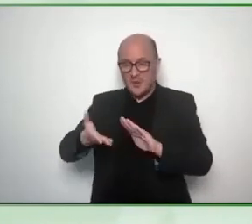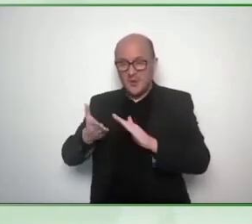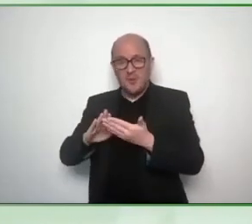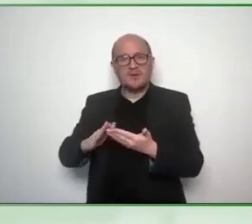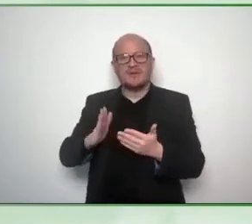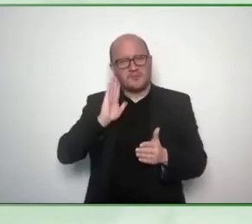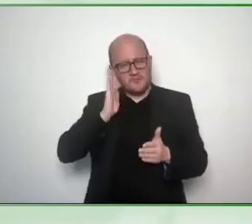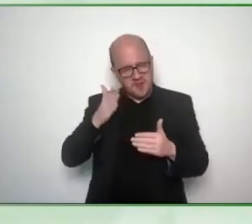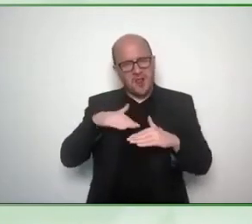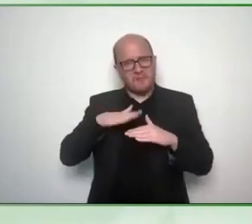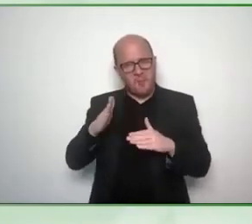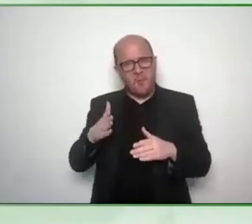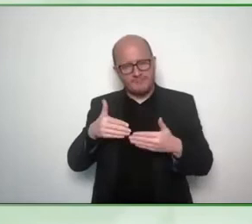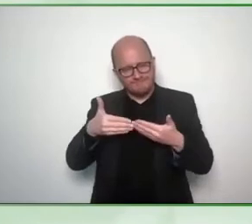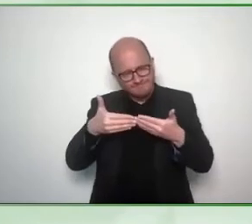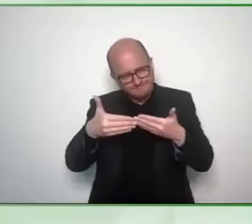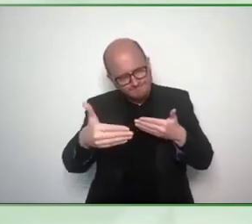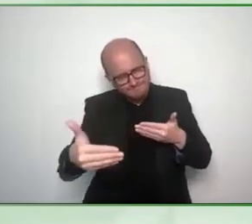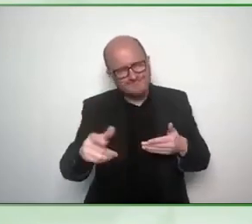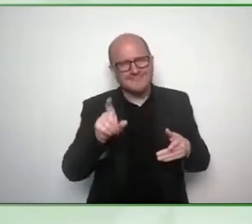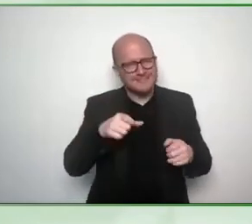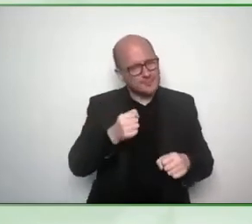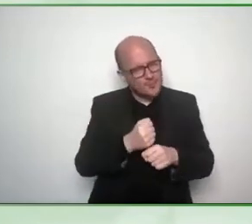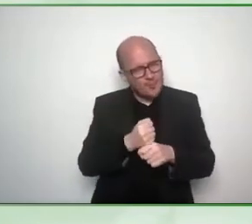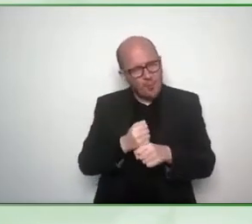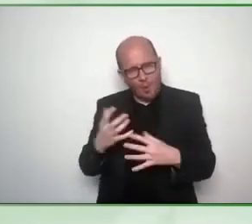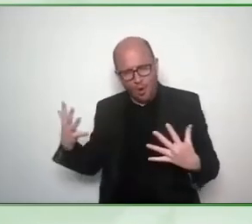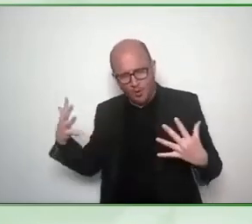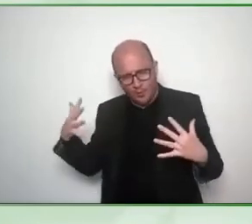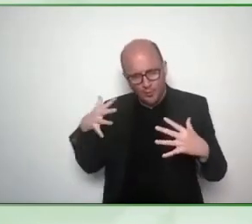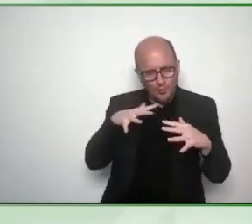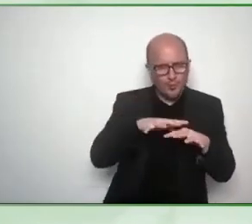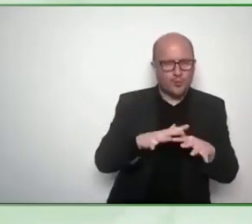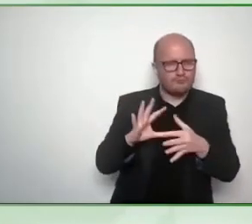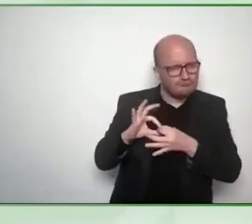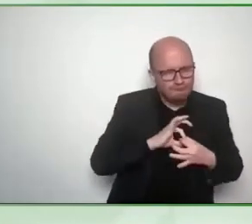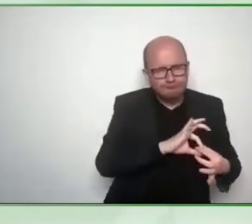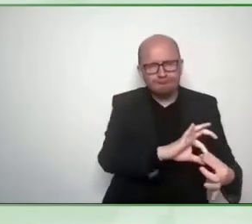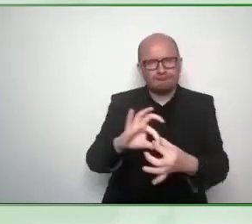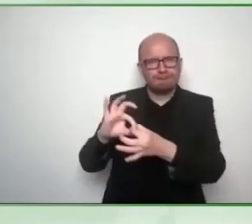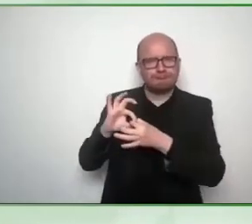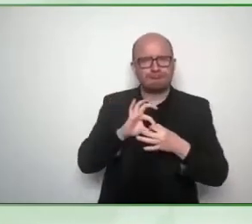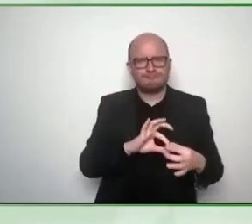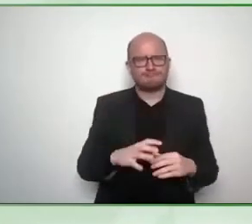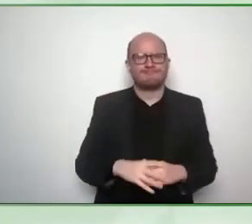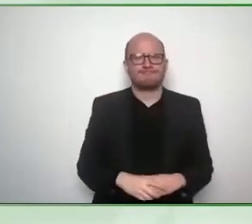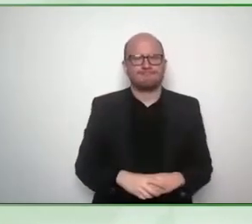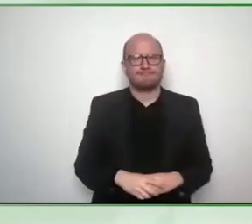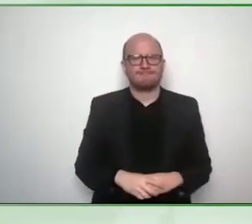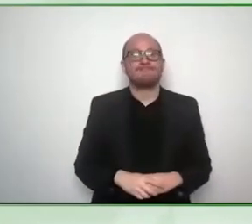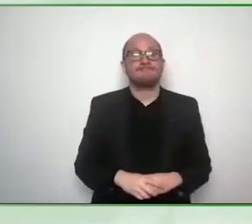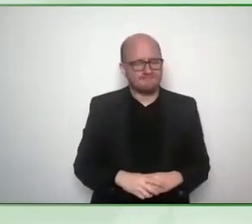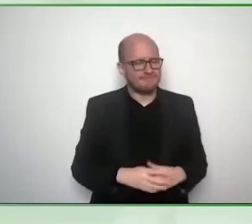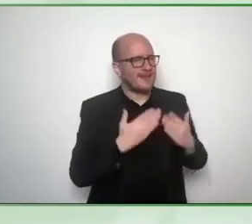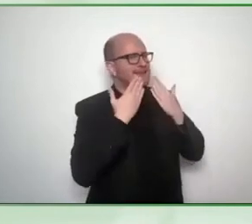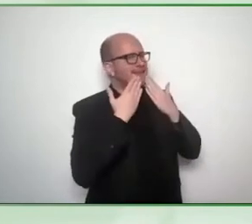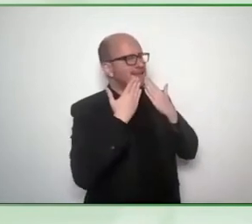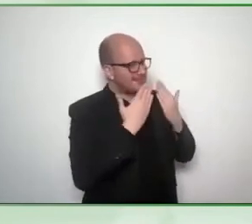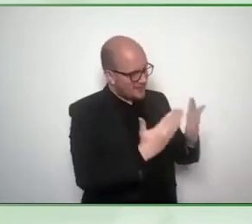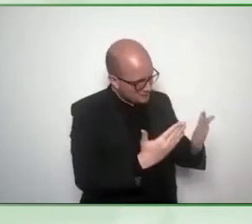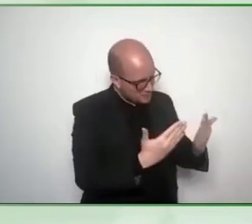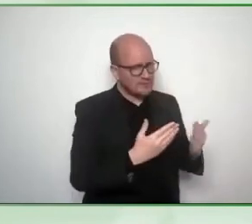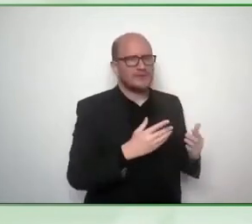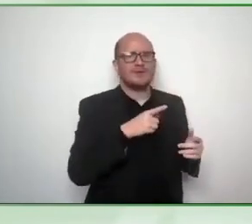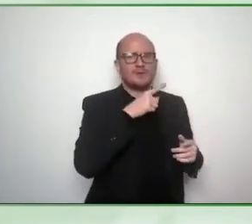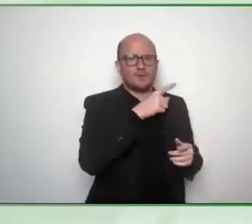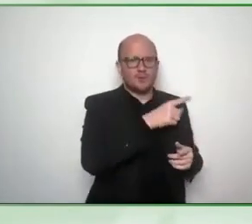so um great focus not only on inclusion um for people with disabilities but i know that you are also